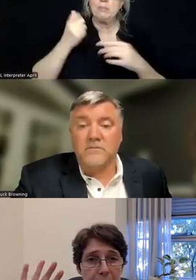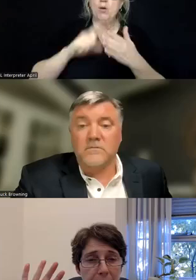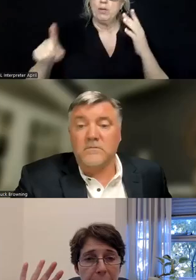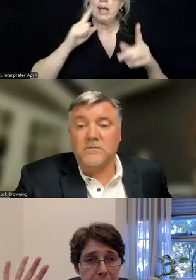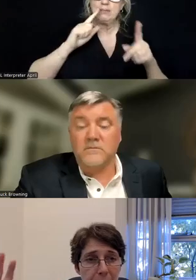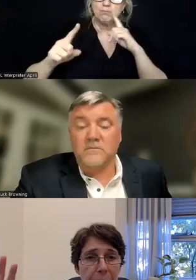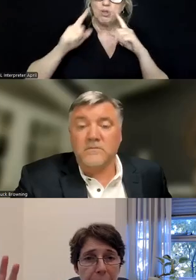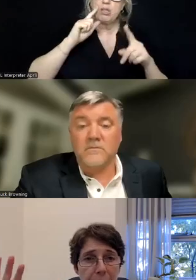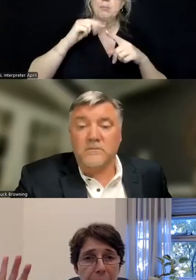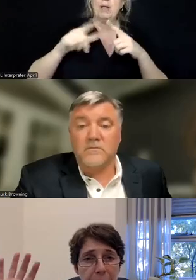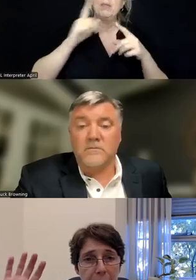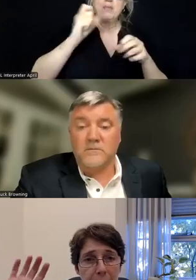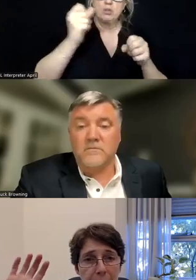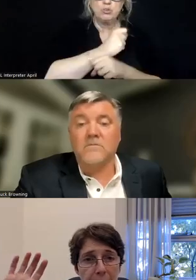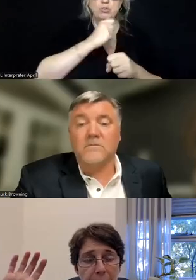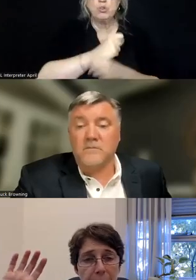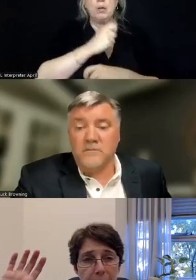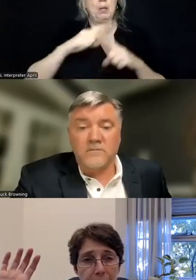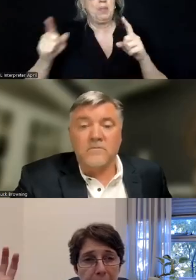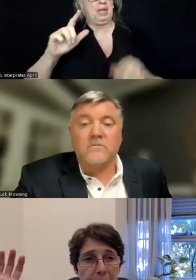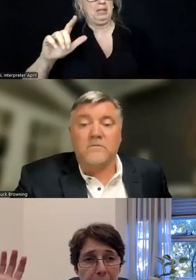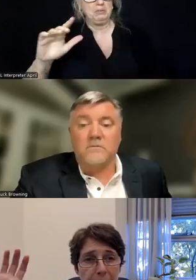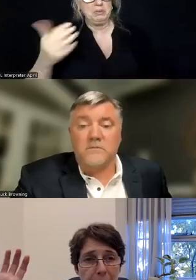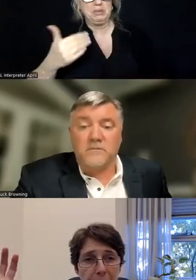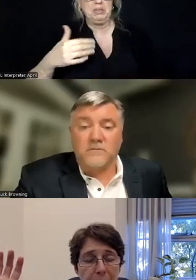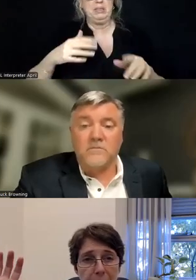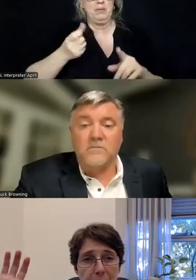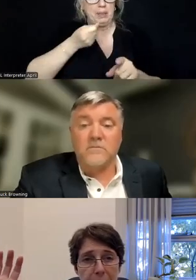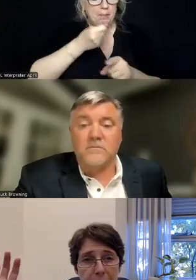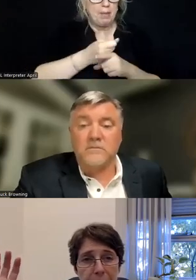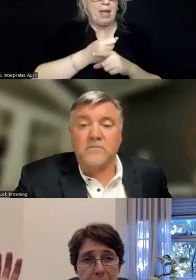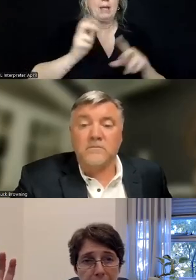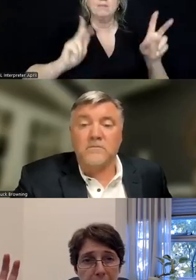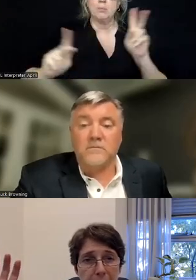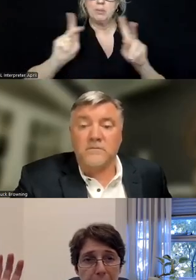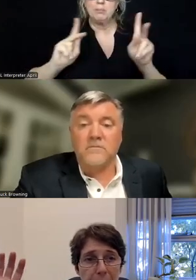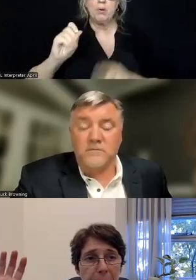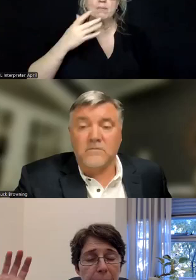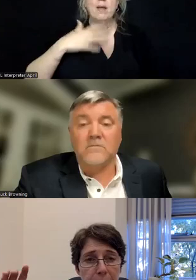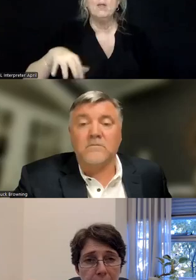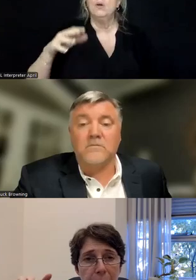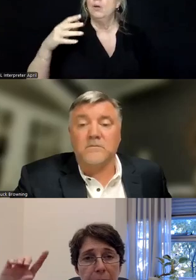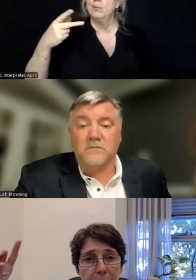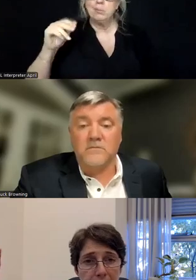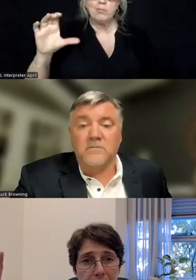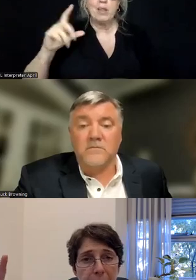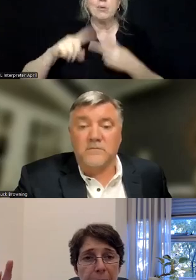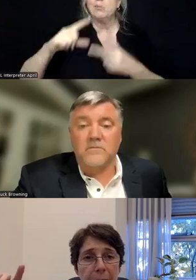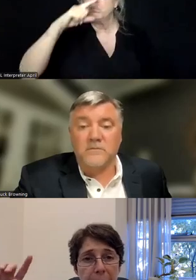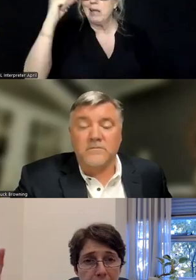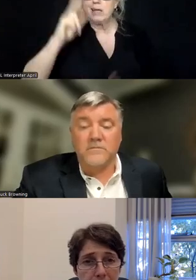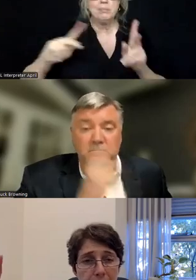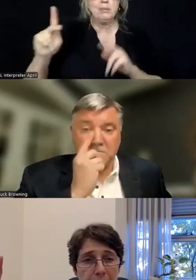the statistics are pretty stark in terms of the impact on people of color, and particularly on Black people in Alameda